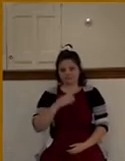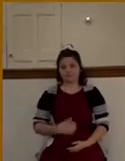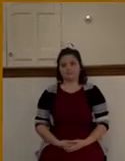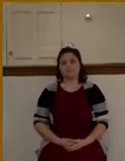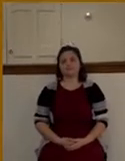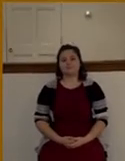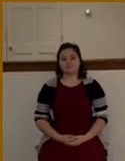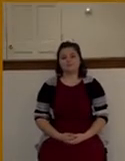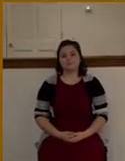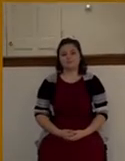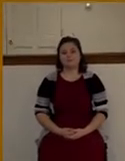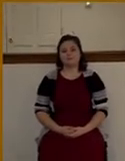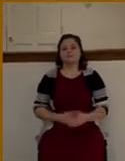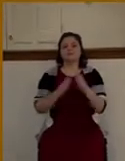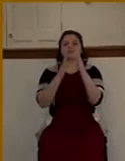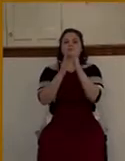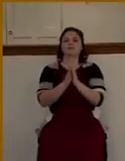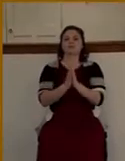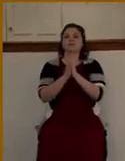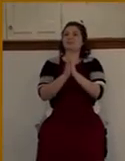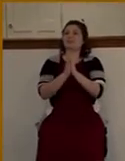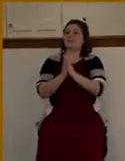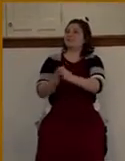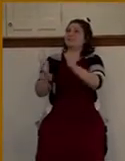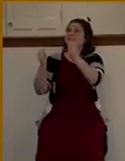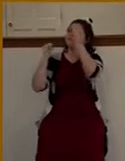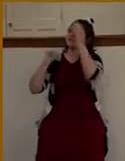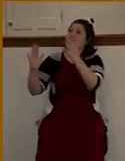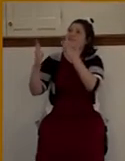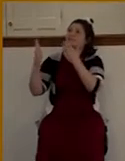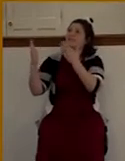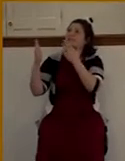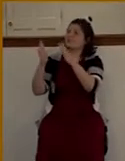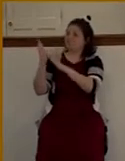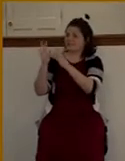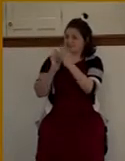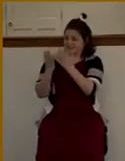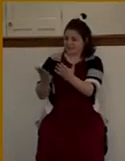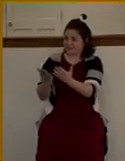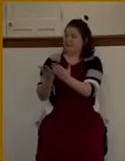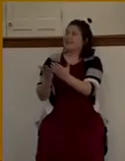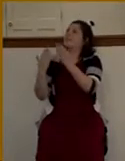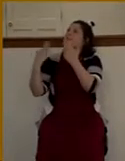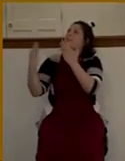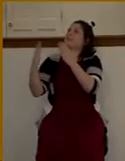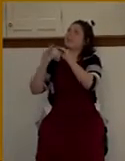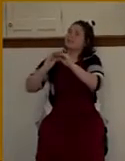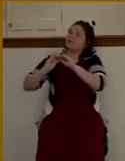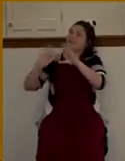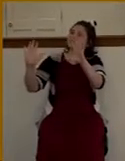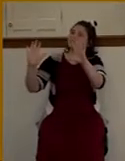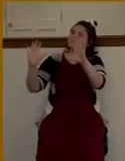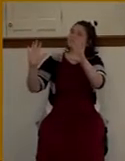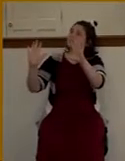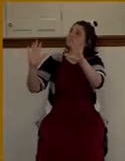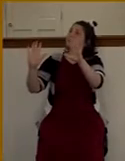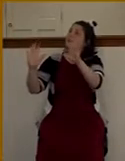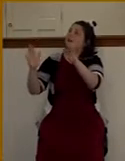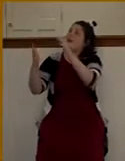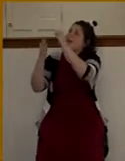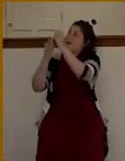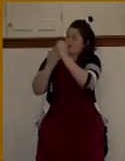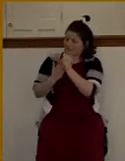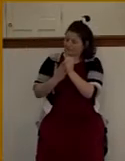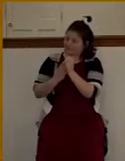thank You for Your Word. Thank You, Lord, for the clarity of it. So, Lord, I pray You'll help me to,